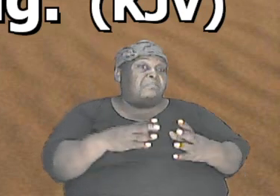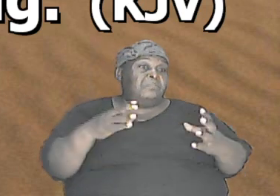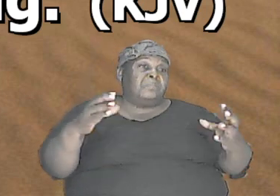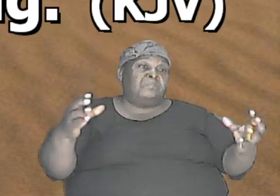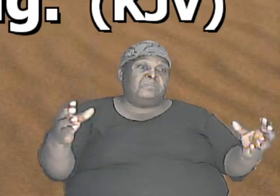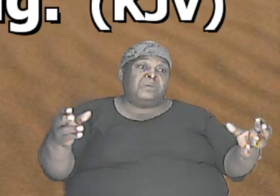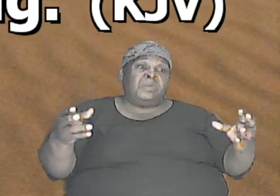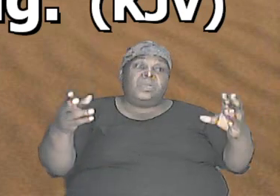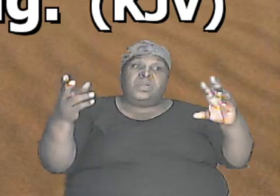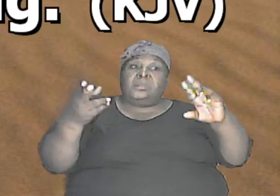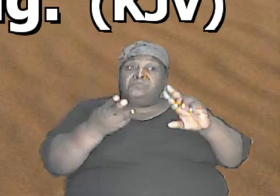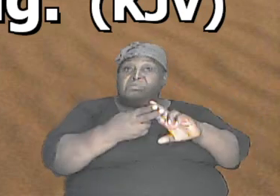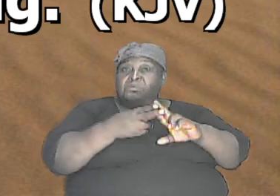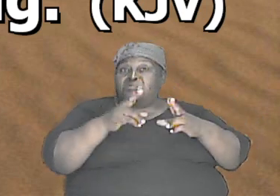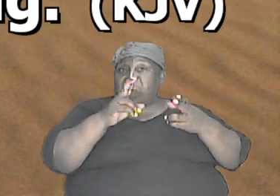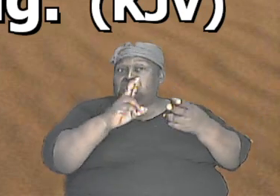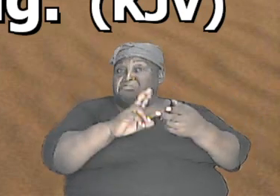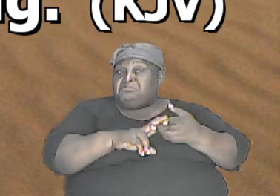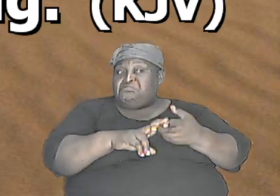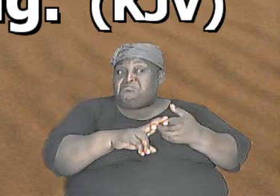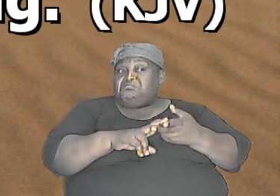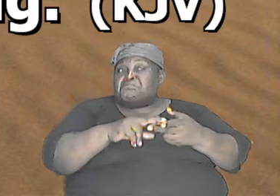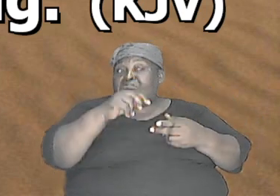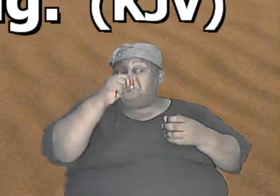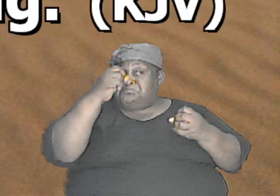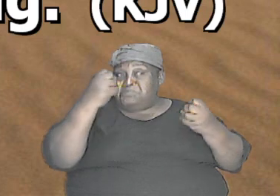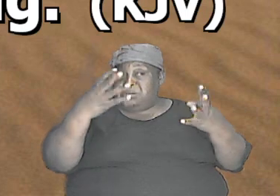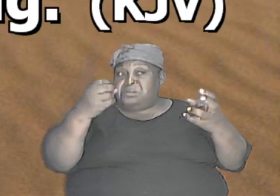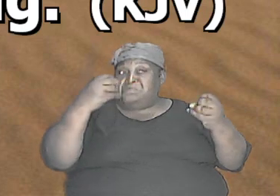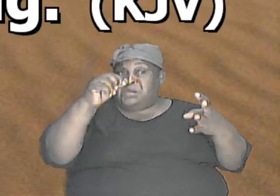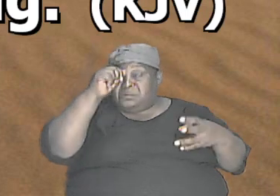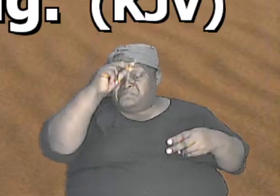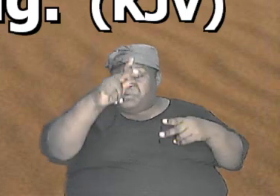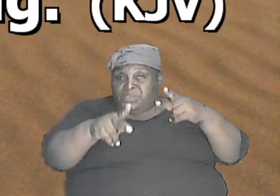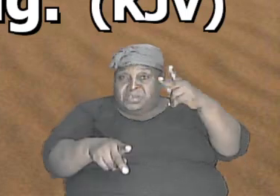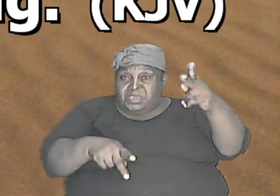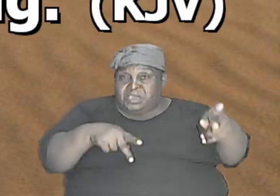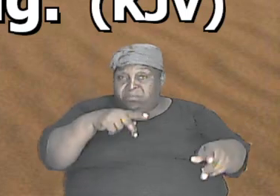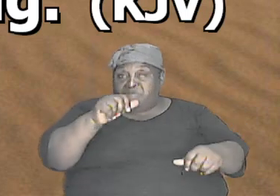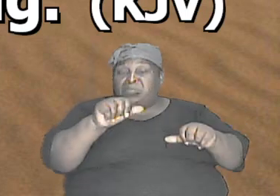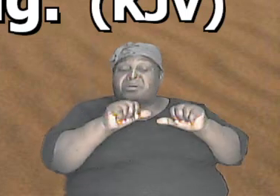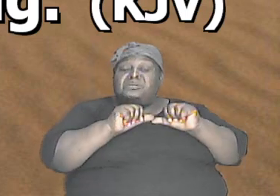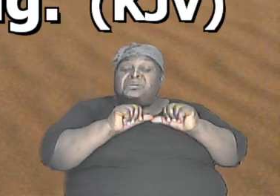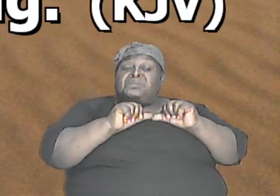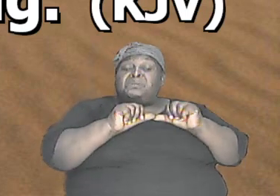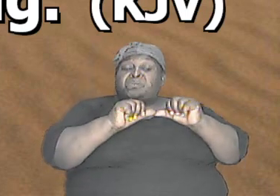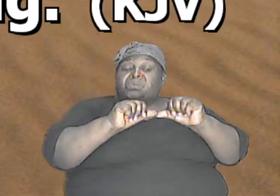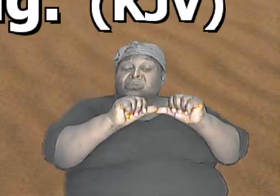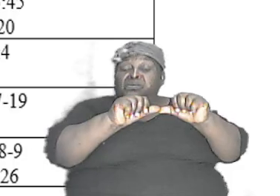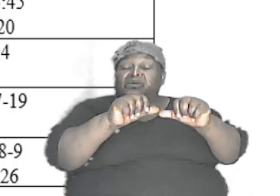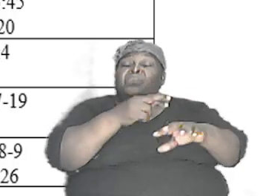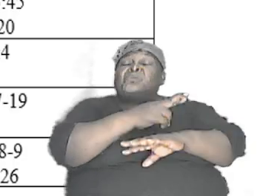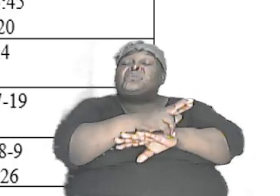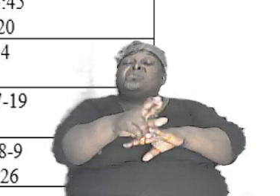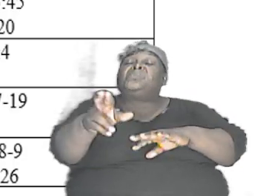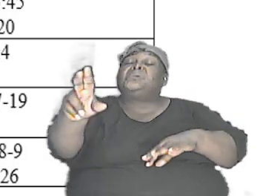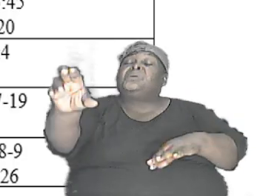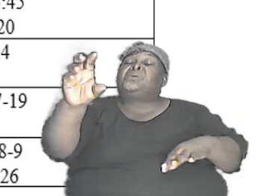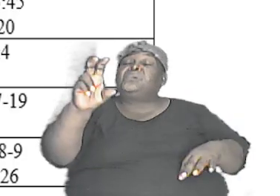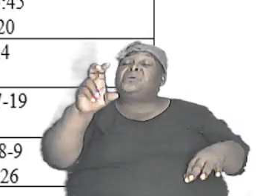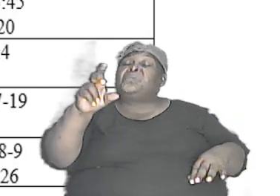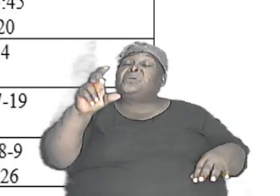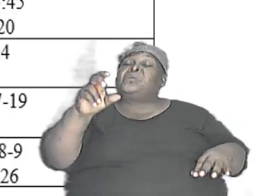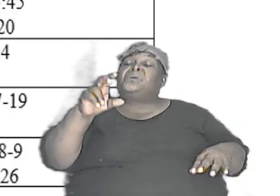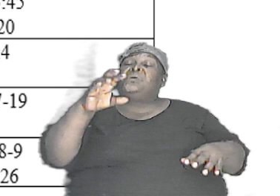numbers of men and women going on and until it reached a hundred till it reached a